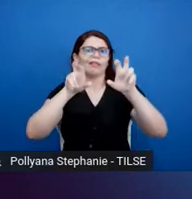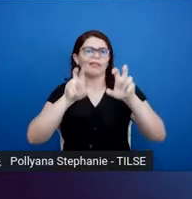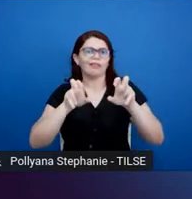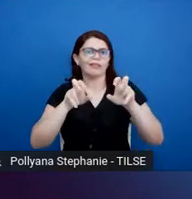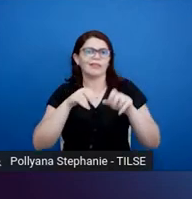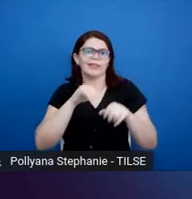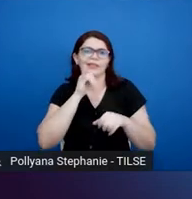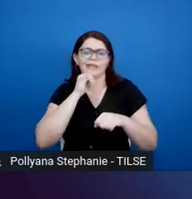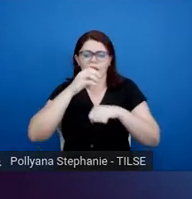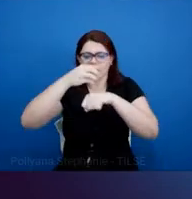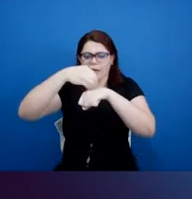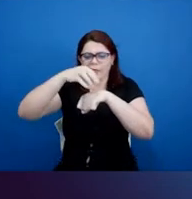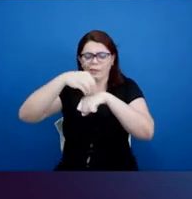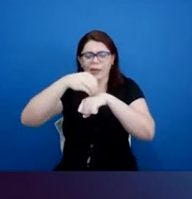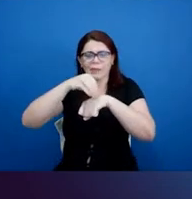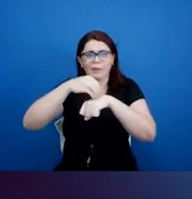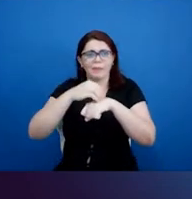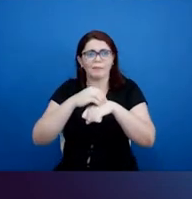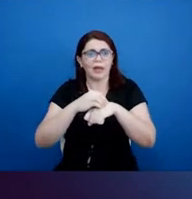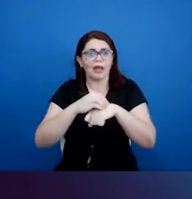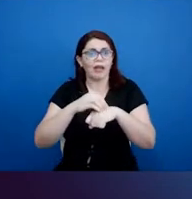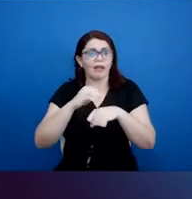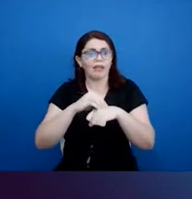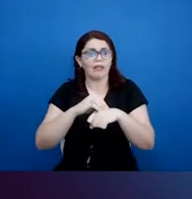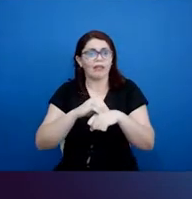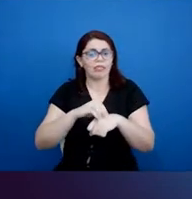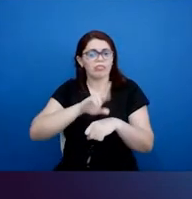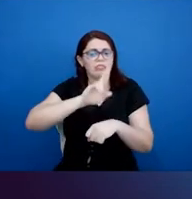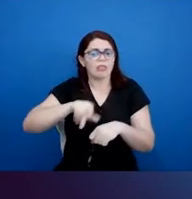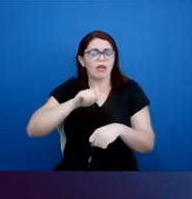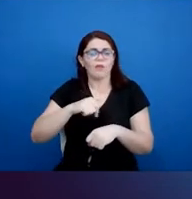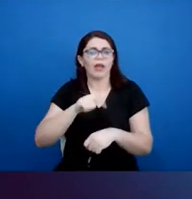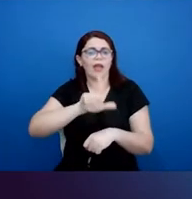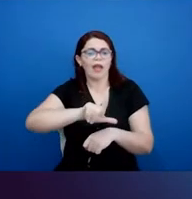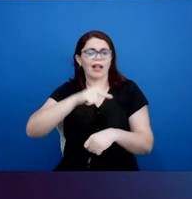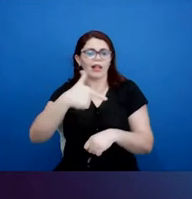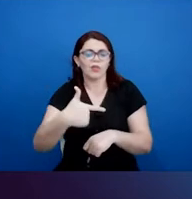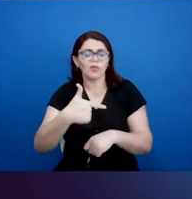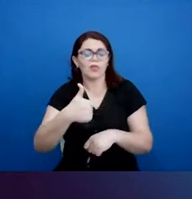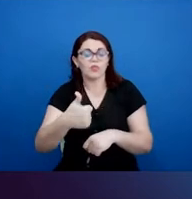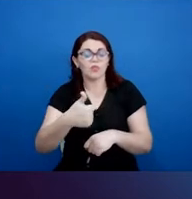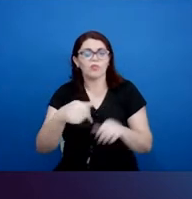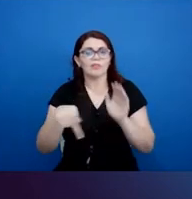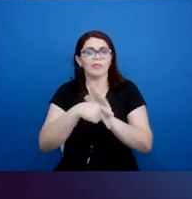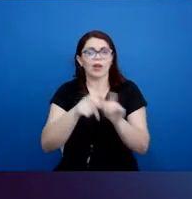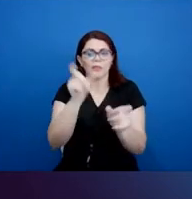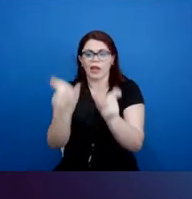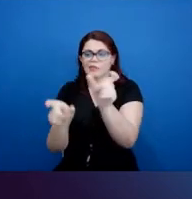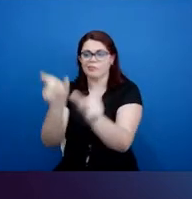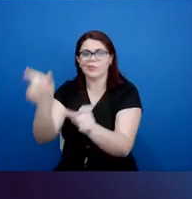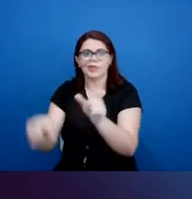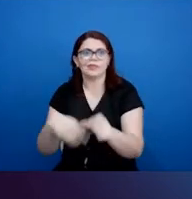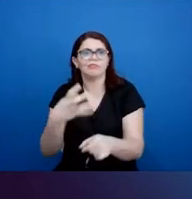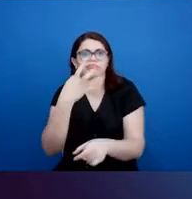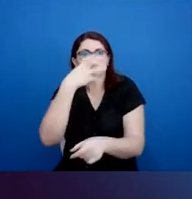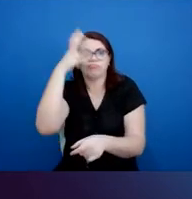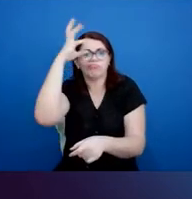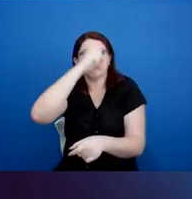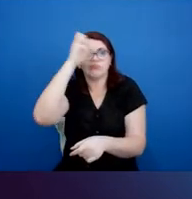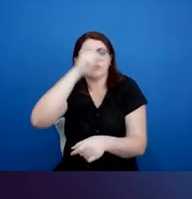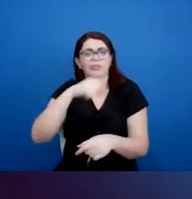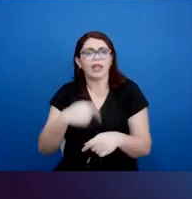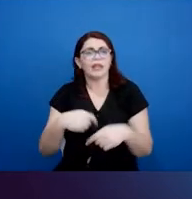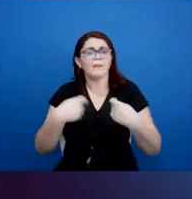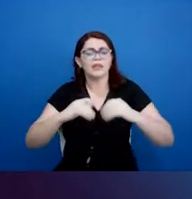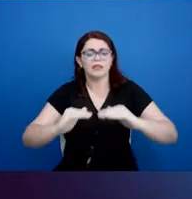instruction in a language that's not someone's dominant language, then what level of language proficiency